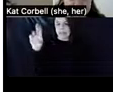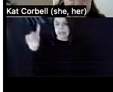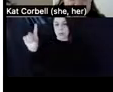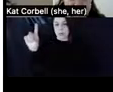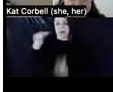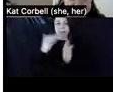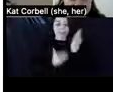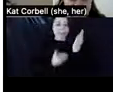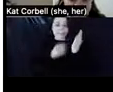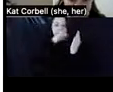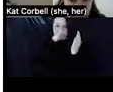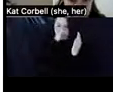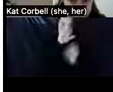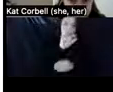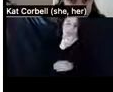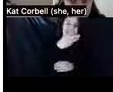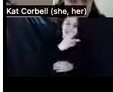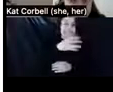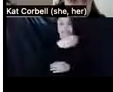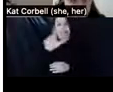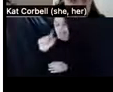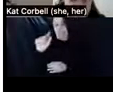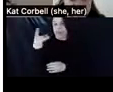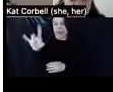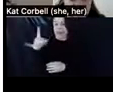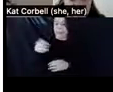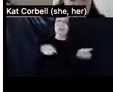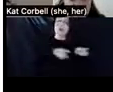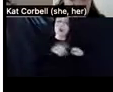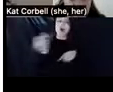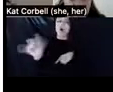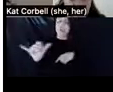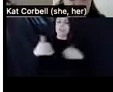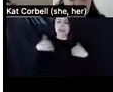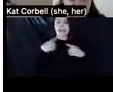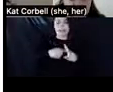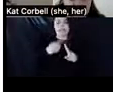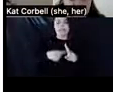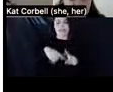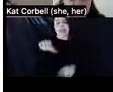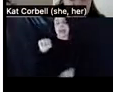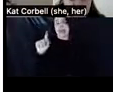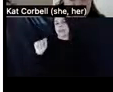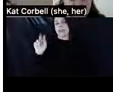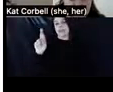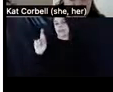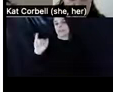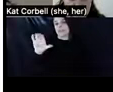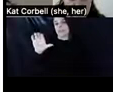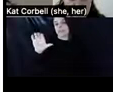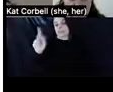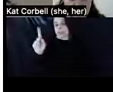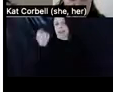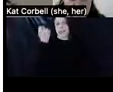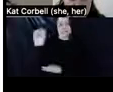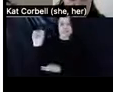striver, right? Uh, also there was a rent strike at the building when we, uh, and when we went to, uh, yeah, when we went to check it out, uh,